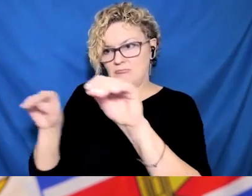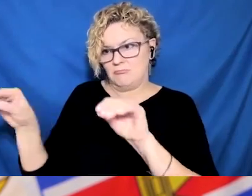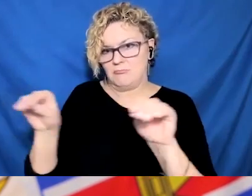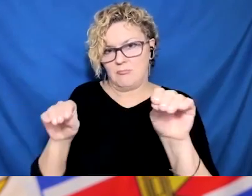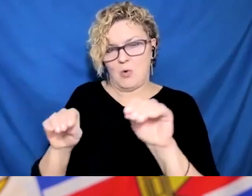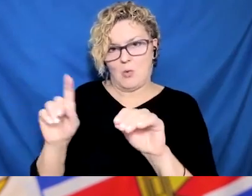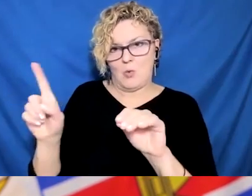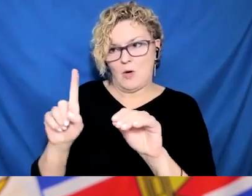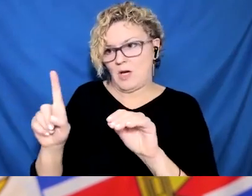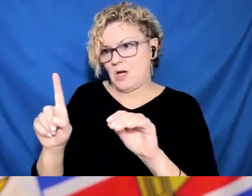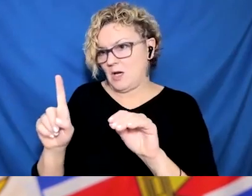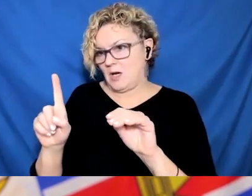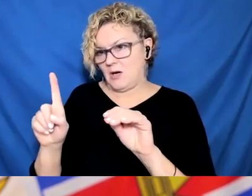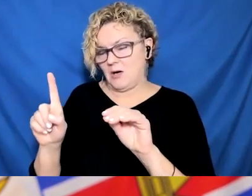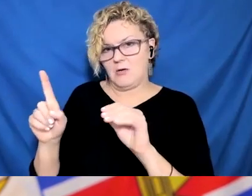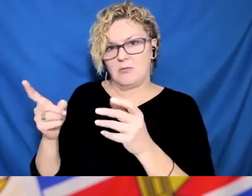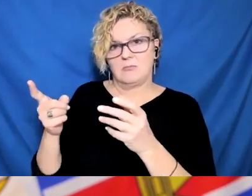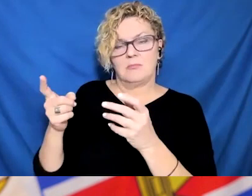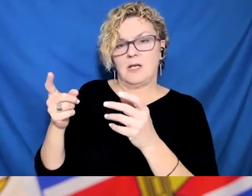Lisa, do you have a follow-up?